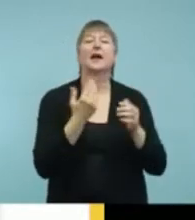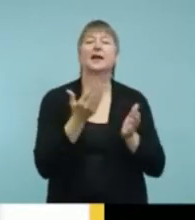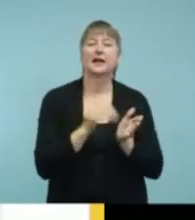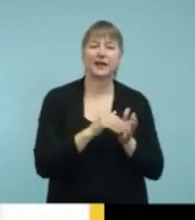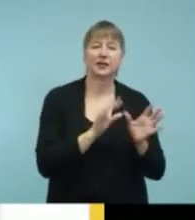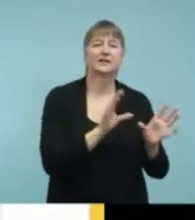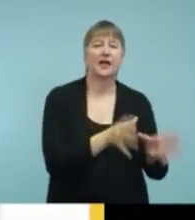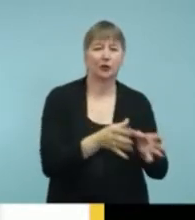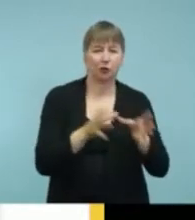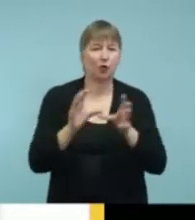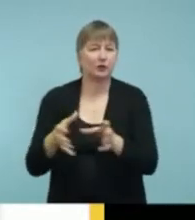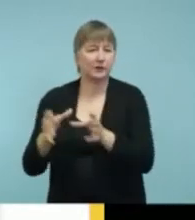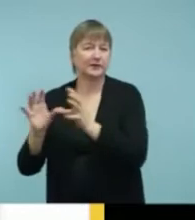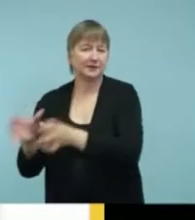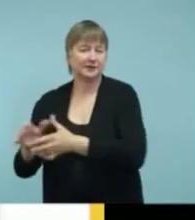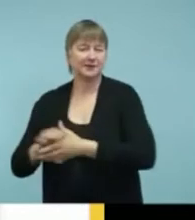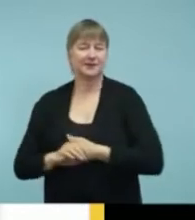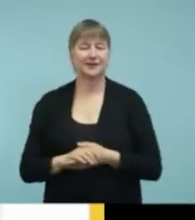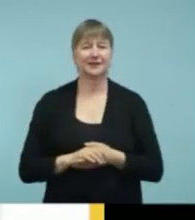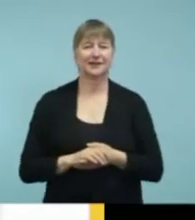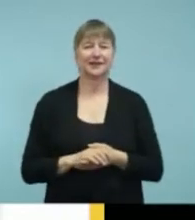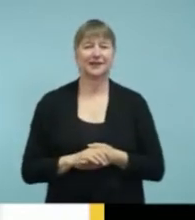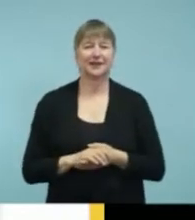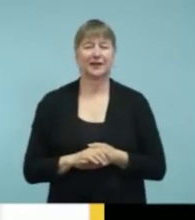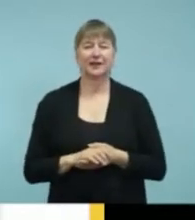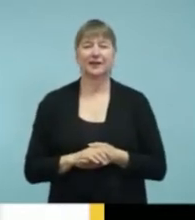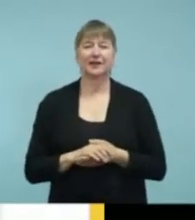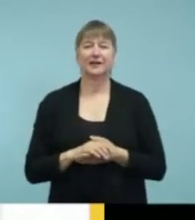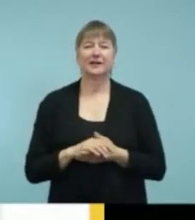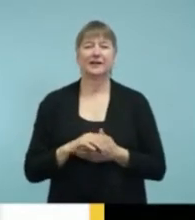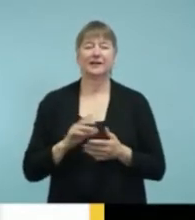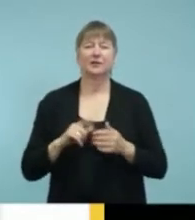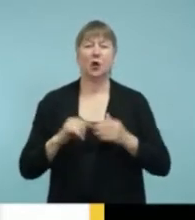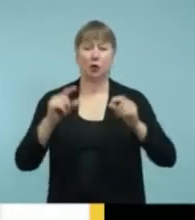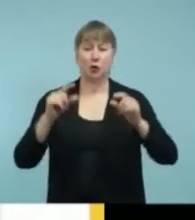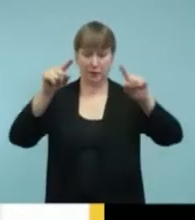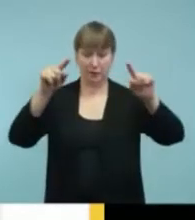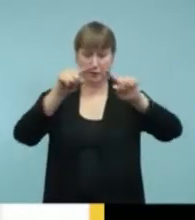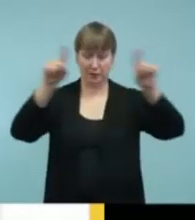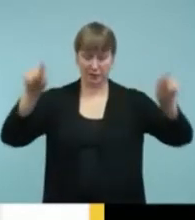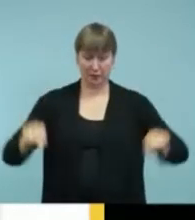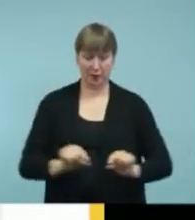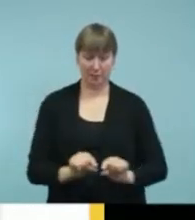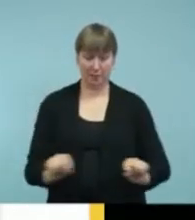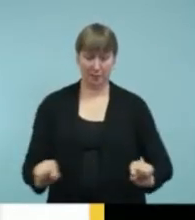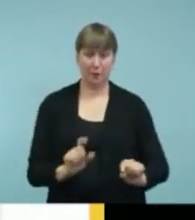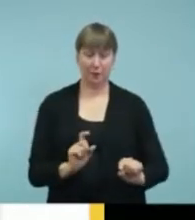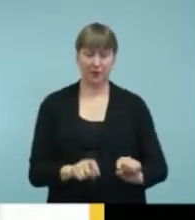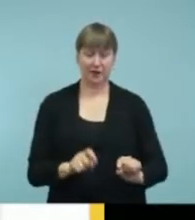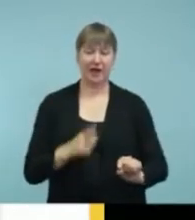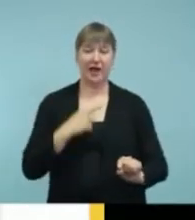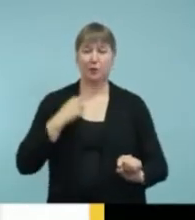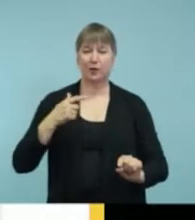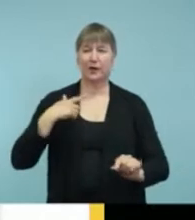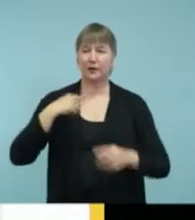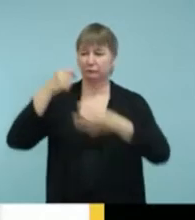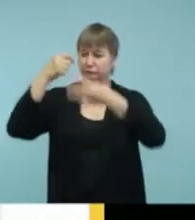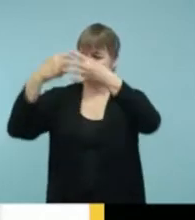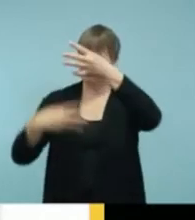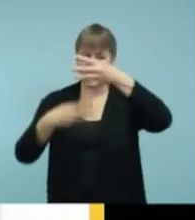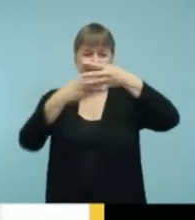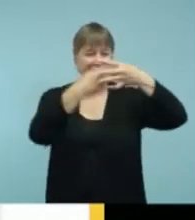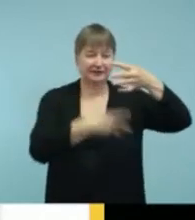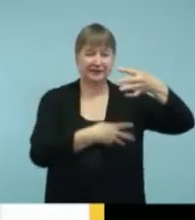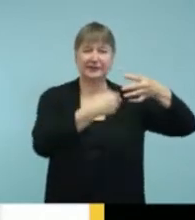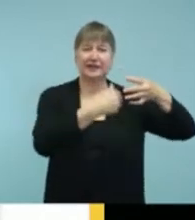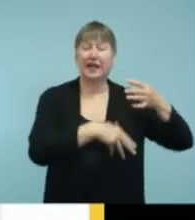So, um, when you go to this list, when you click on the link at the bottom, you'll see all of the different links that I've saved, but you can also